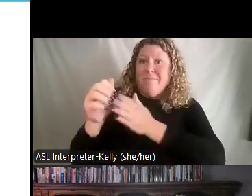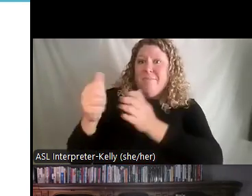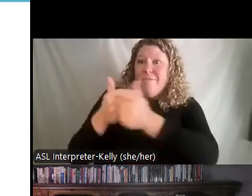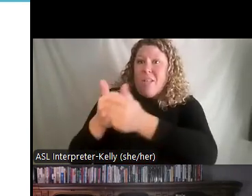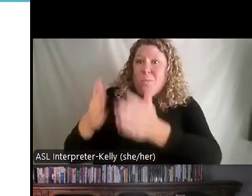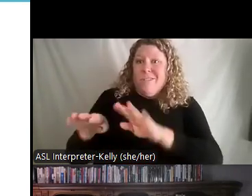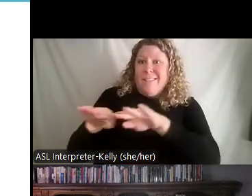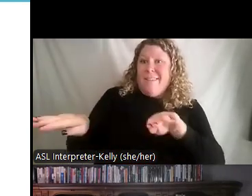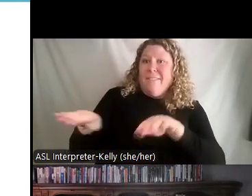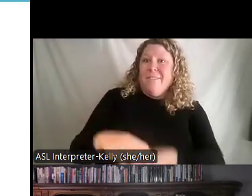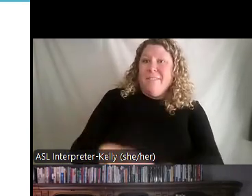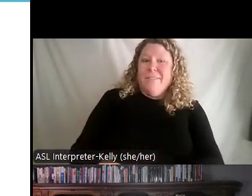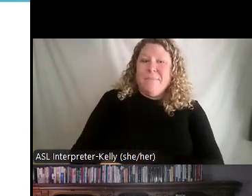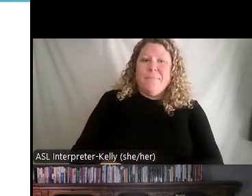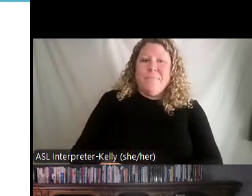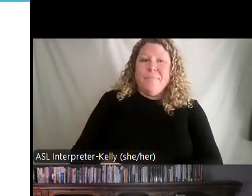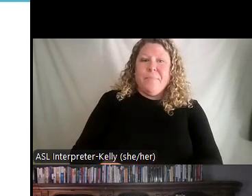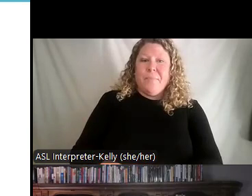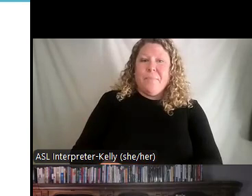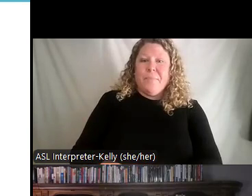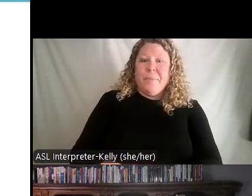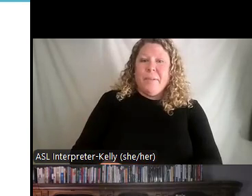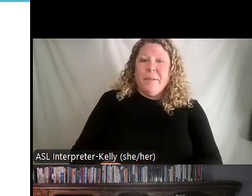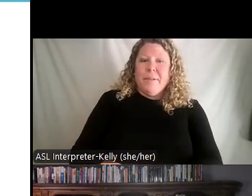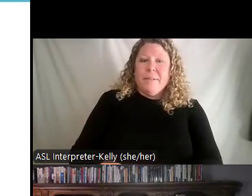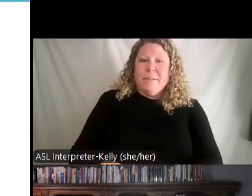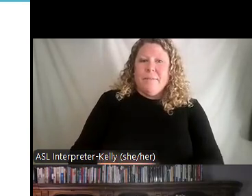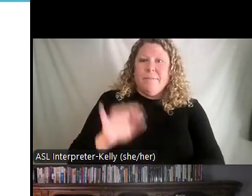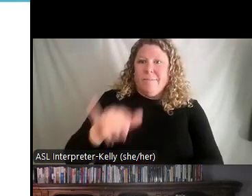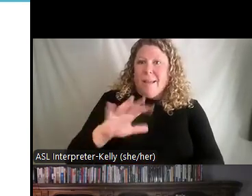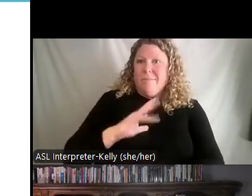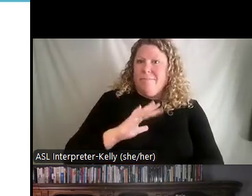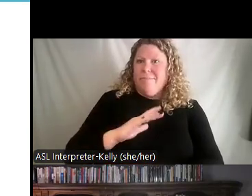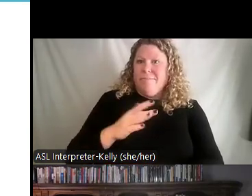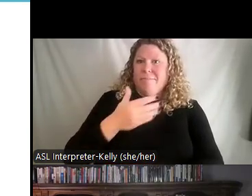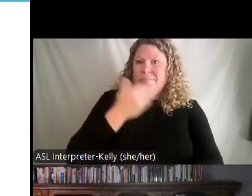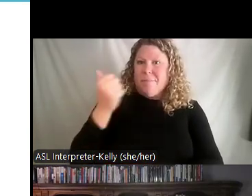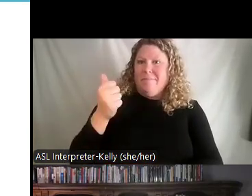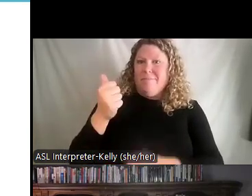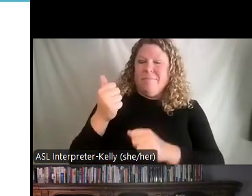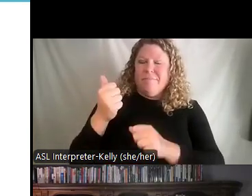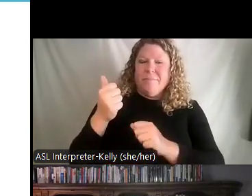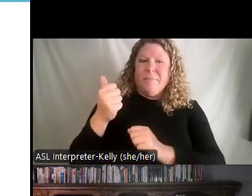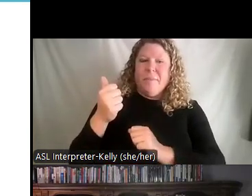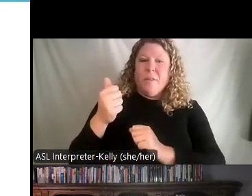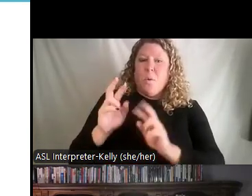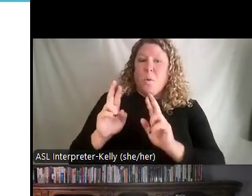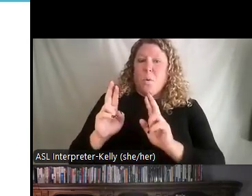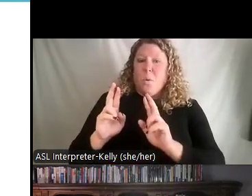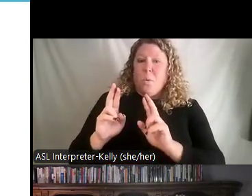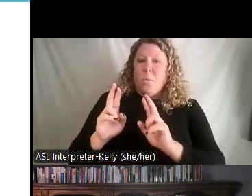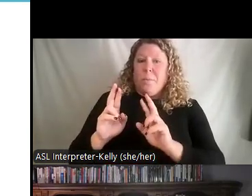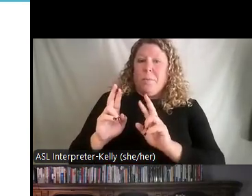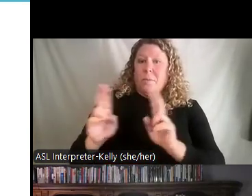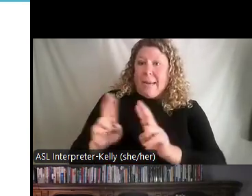gain the most bang for the buck as it were. So readiness is this idea to extend the extent to which